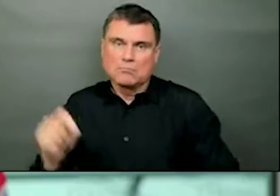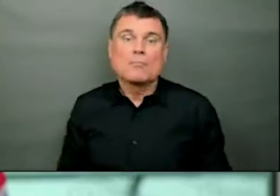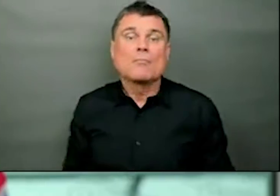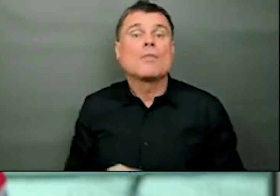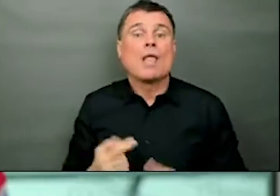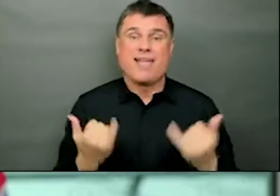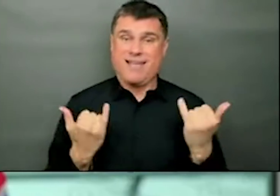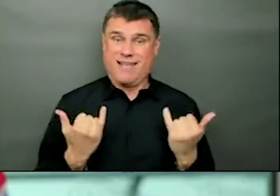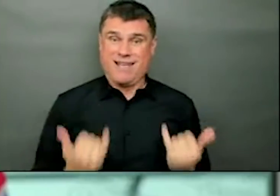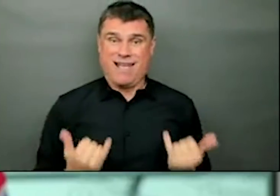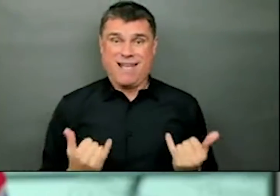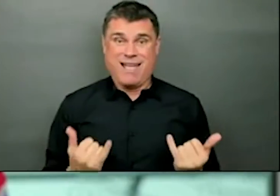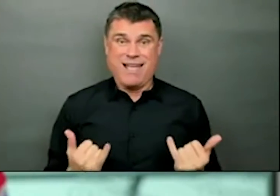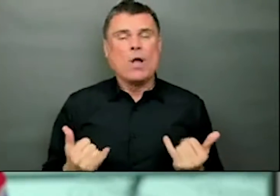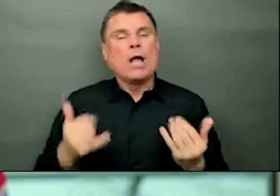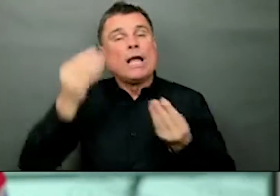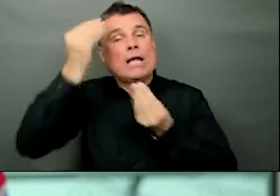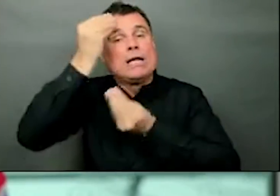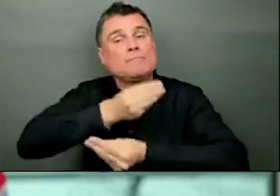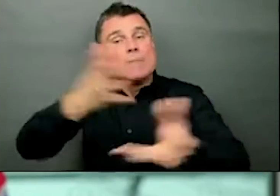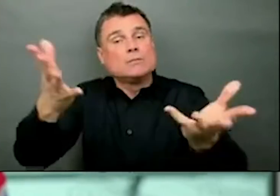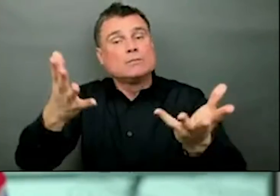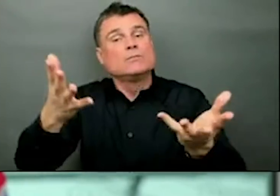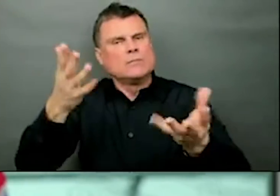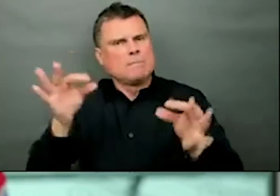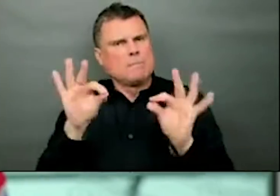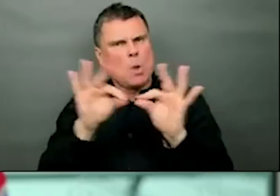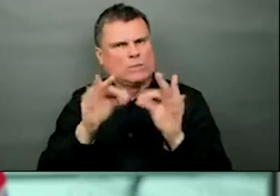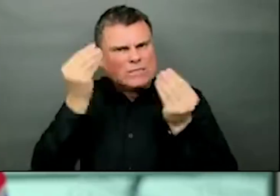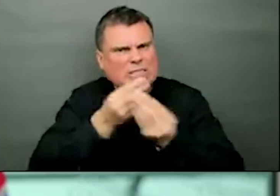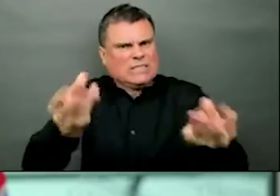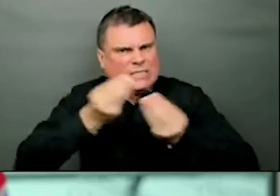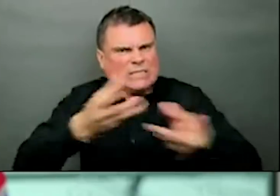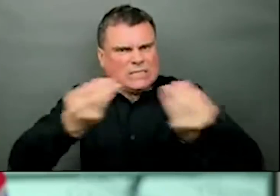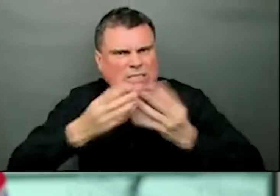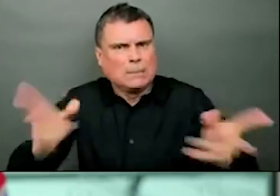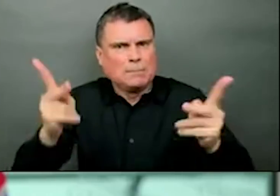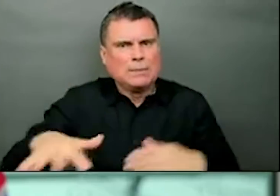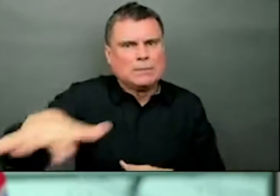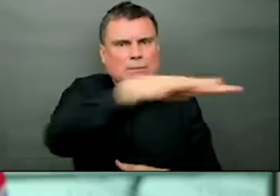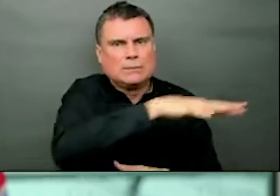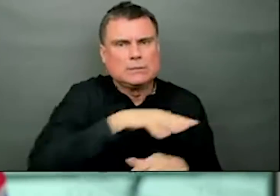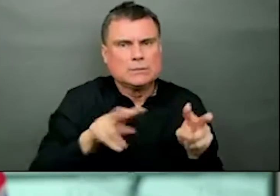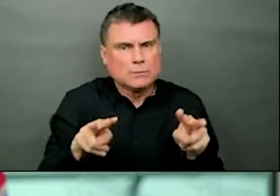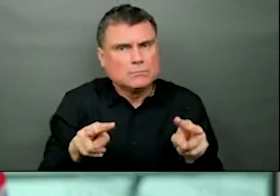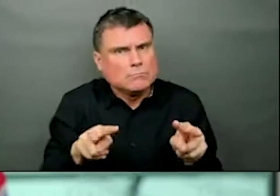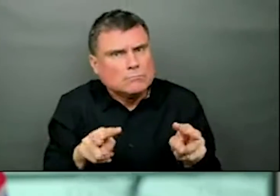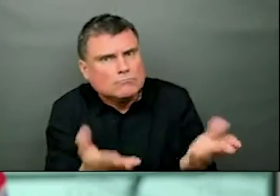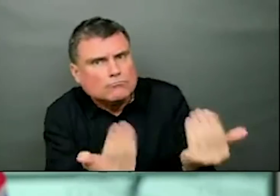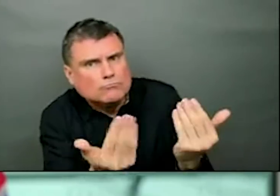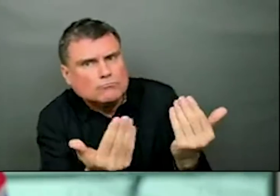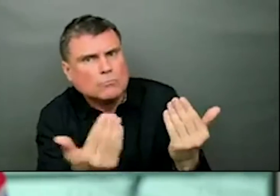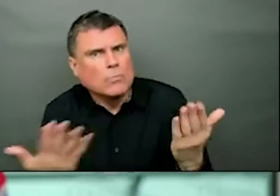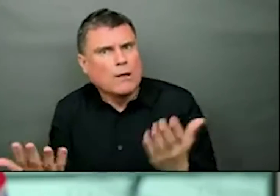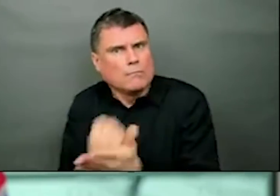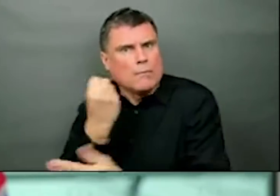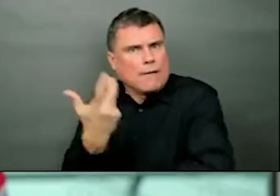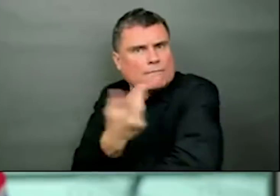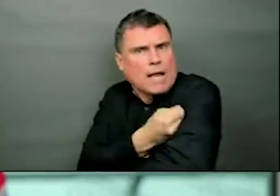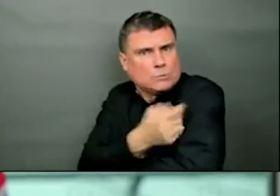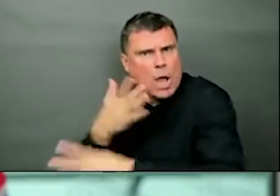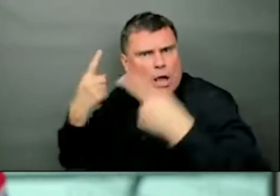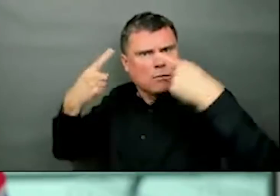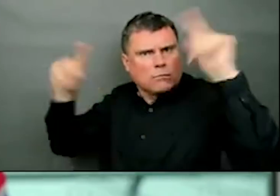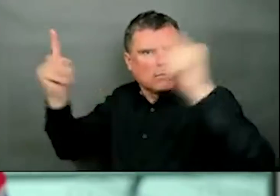to make make that informed decision about receiving the vaccine is working. And we know there are many, many people in